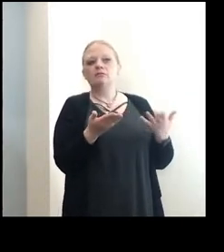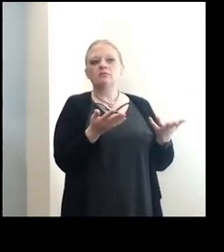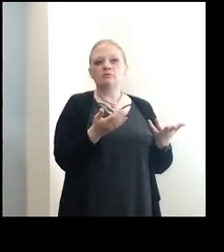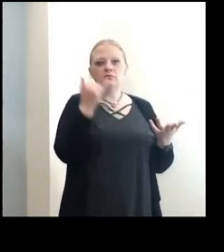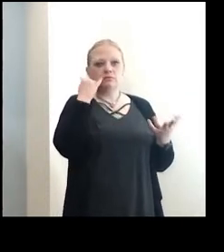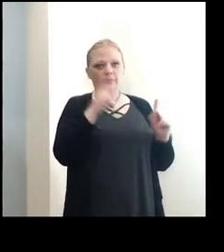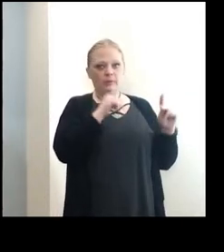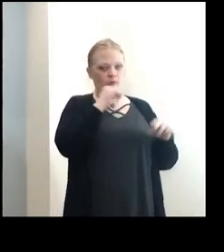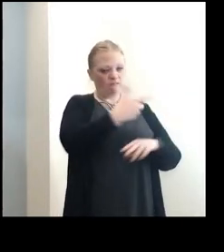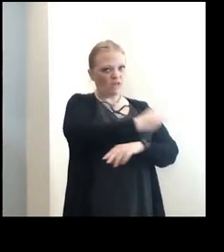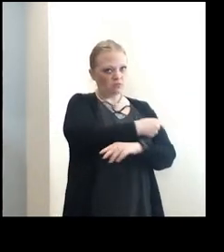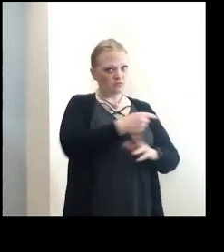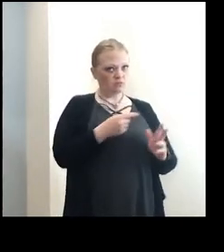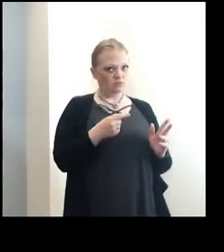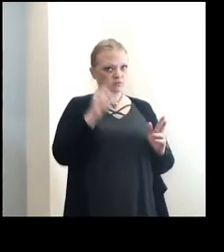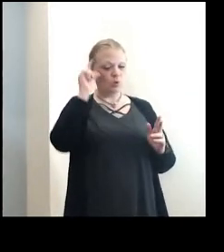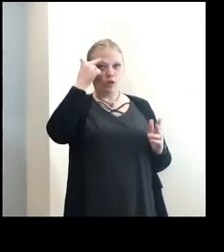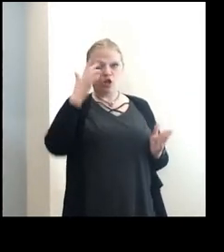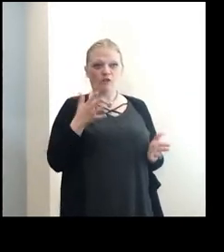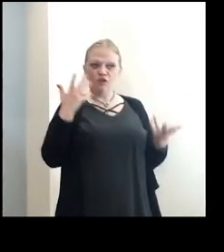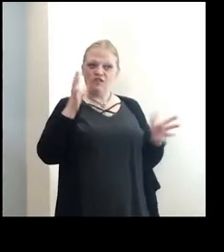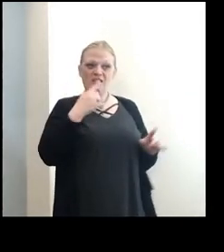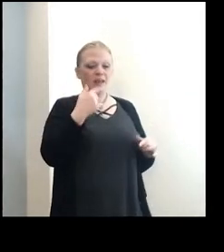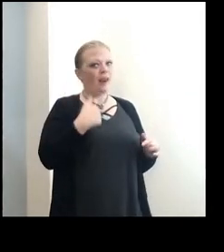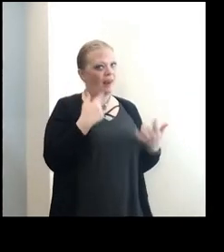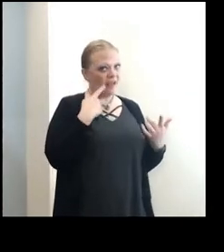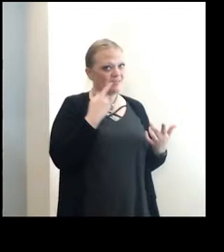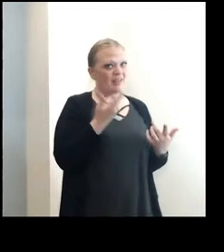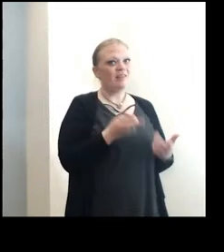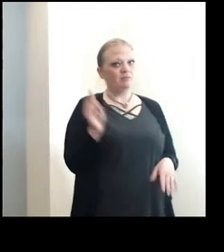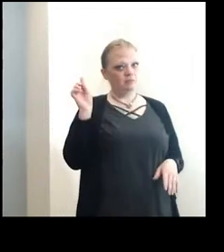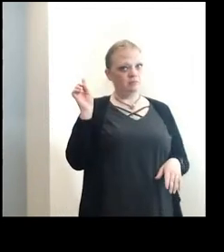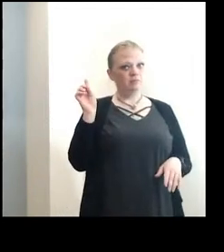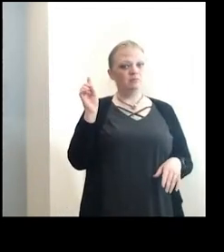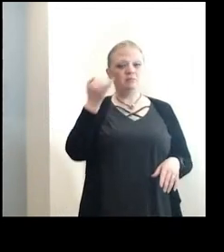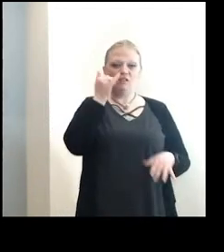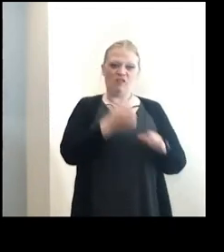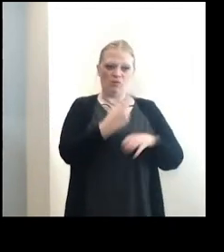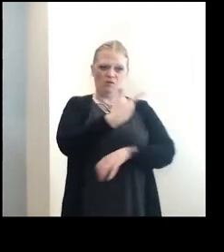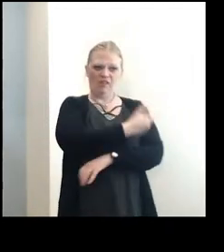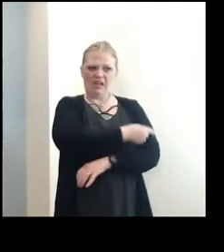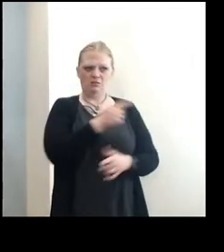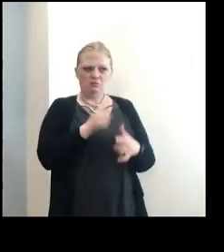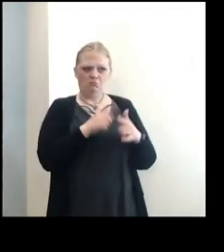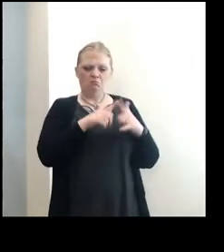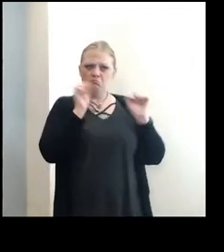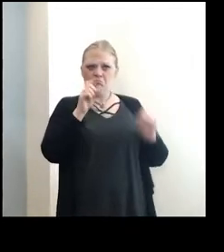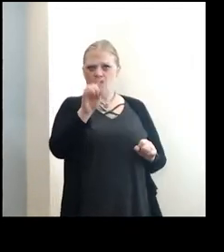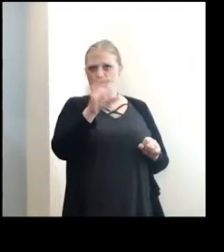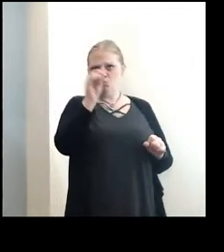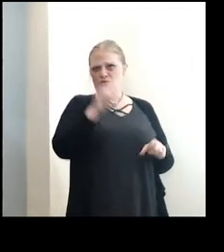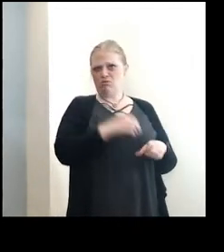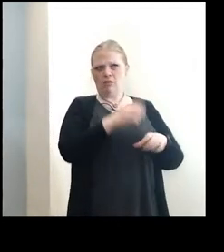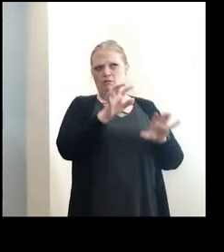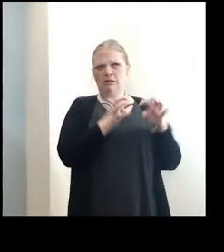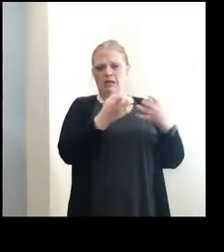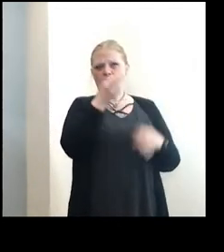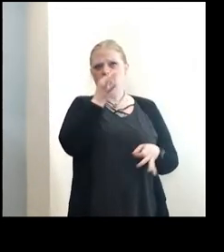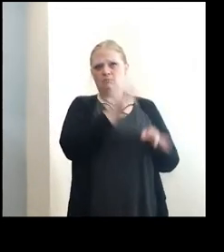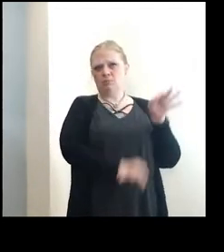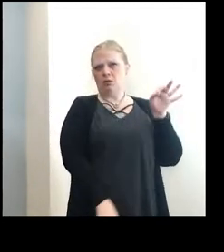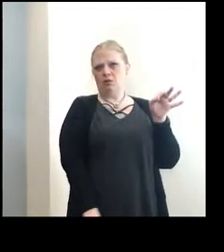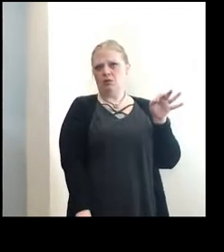be vaccinated. But as the Governor noted, and I noted last week, and we noted beforehand, if everyone's vaccinated, we can have 100% in the stadium. Simple as that.